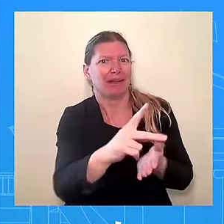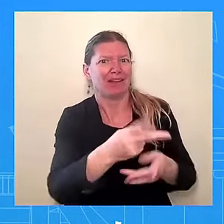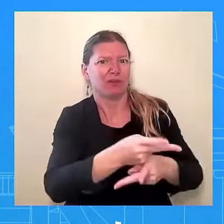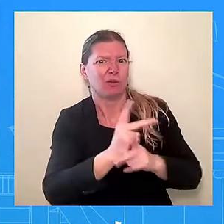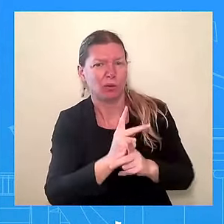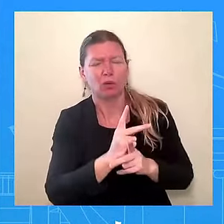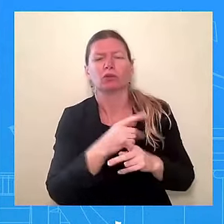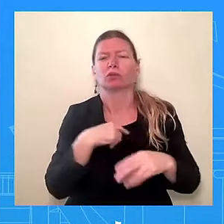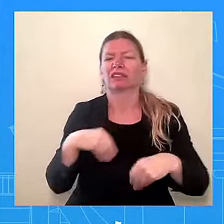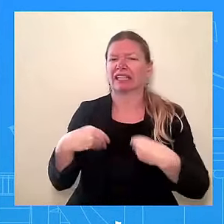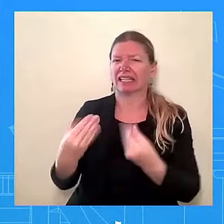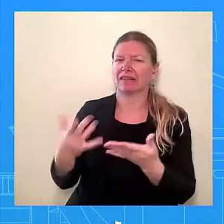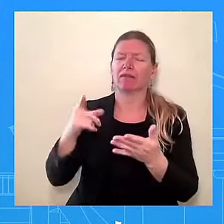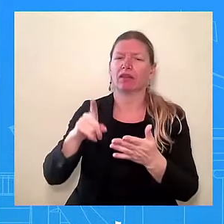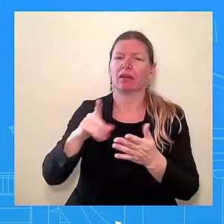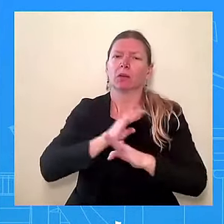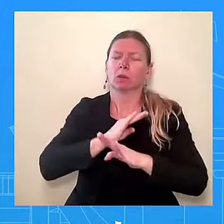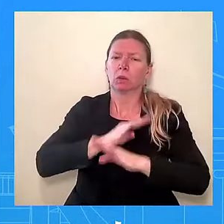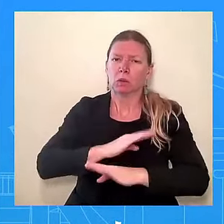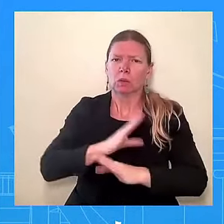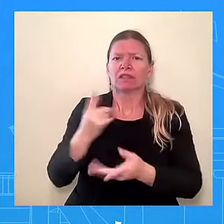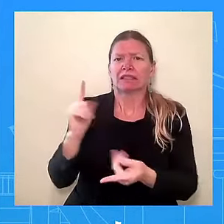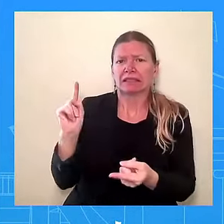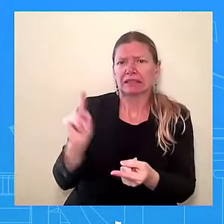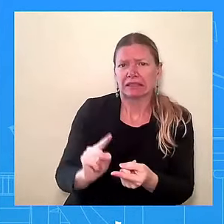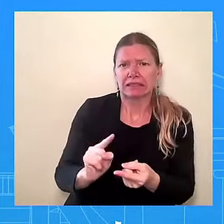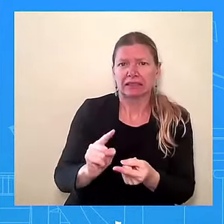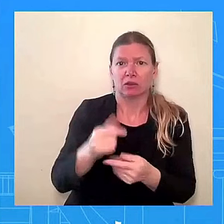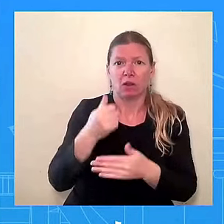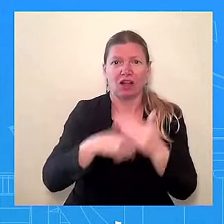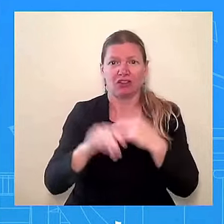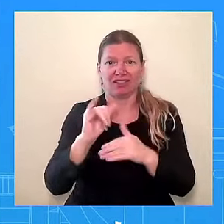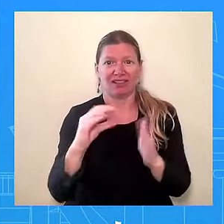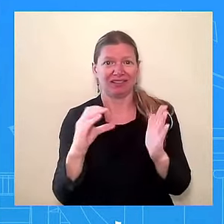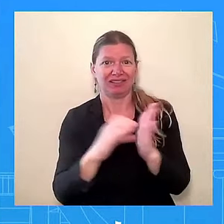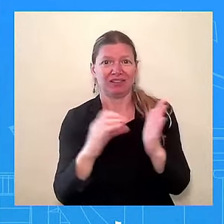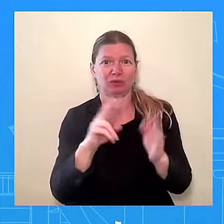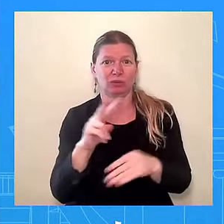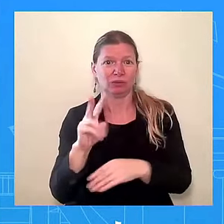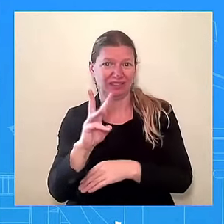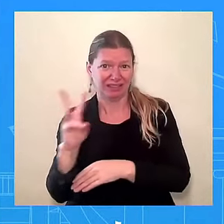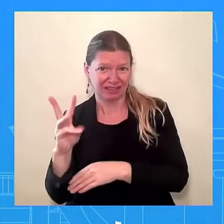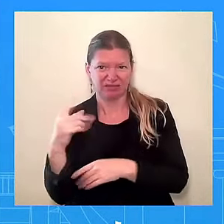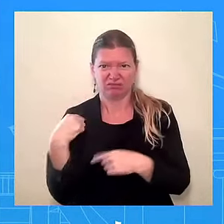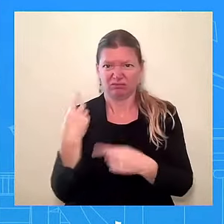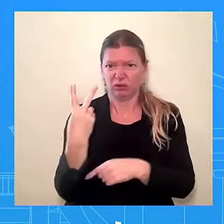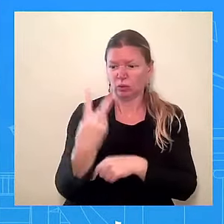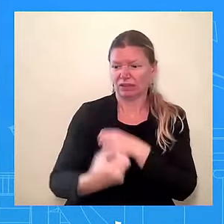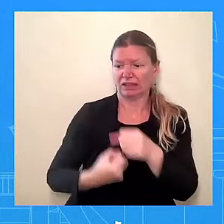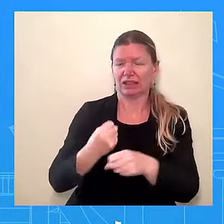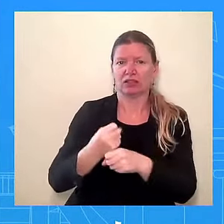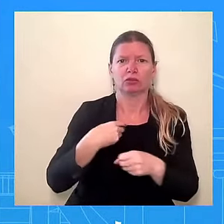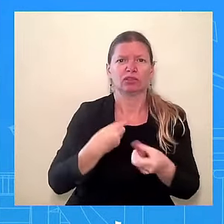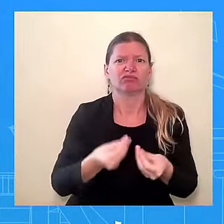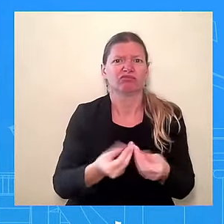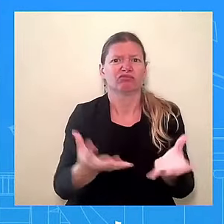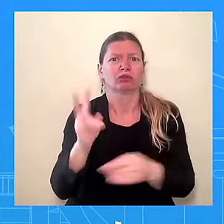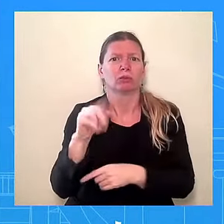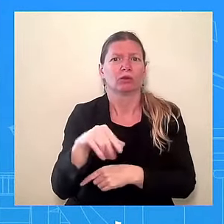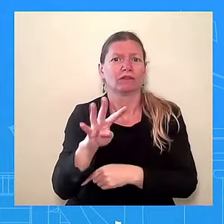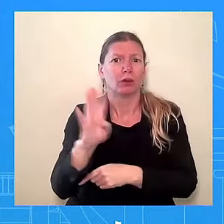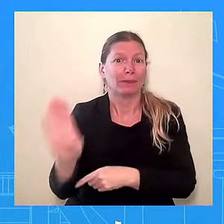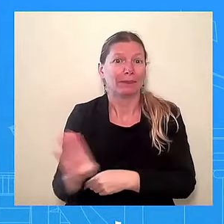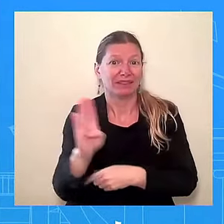.4 billion to those nearly 43,000 farmers who were in financial distress. Because of that assistance,